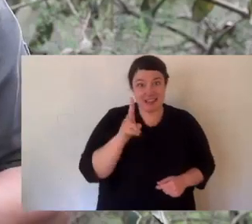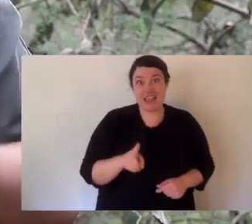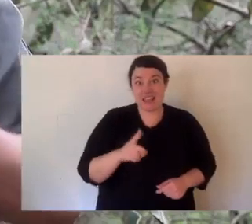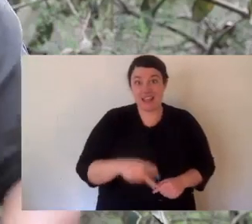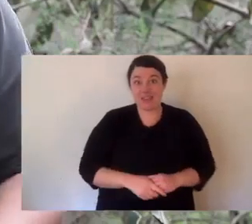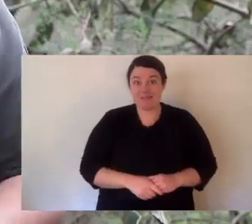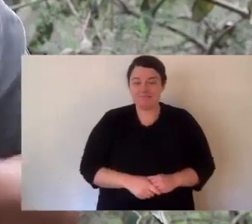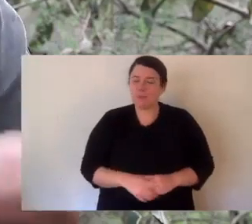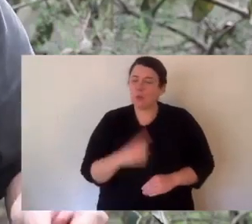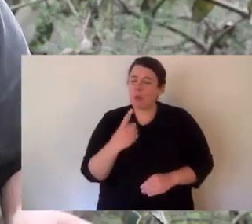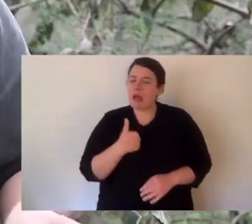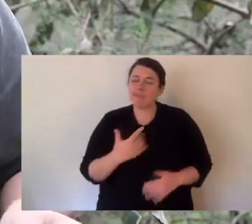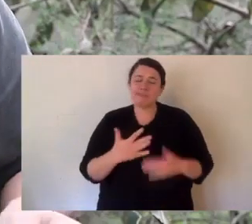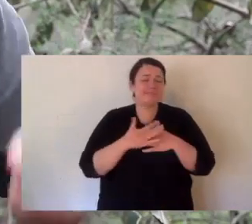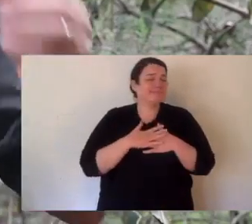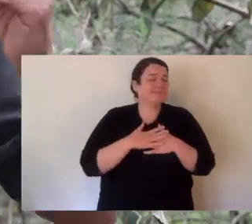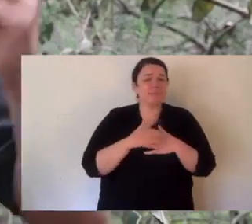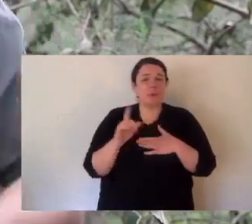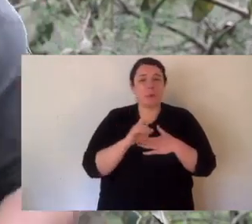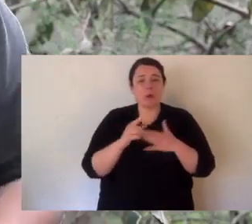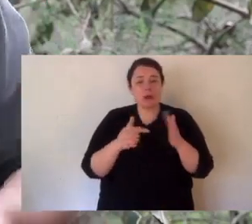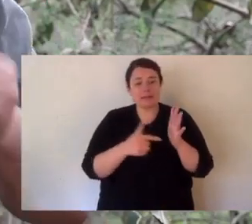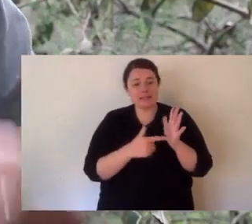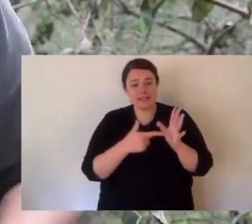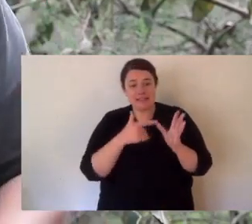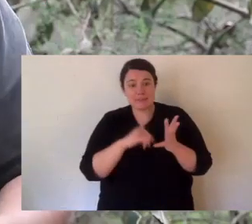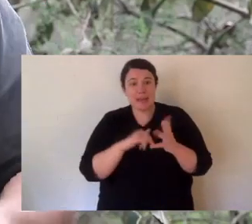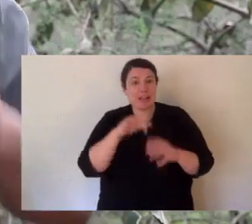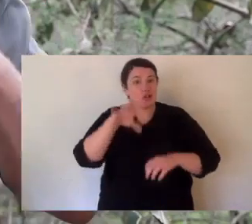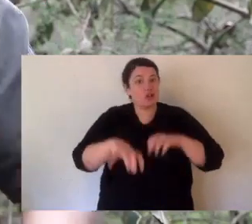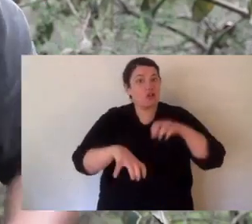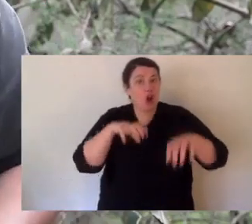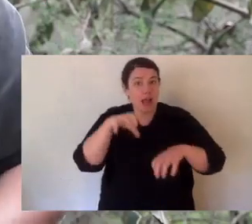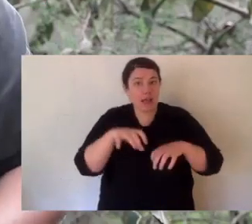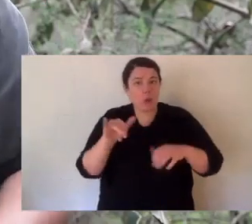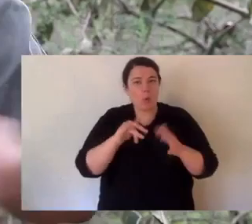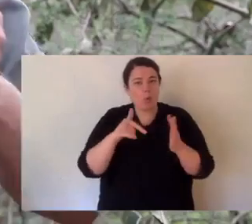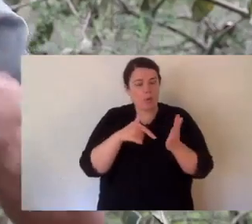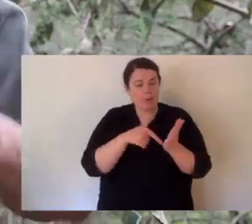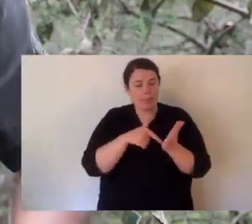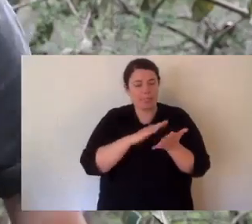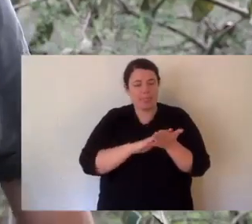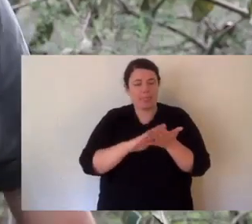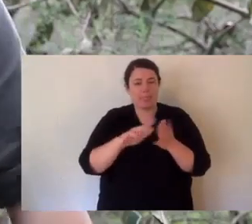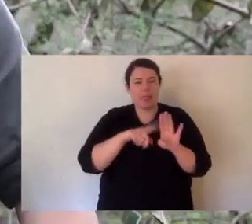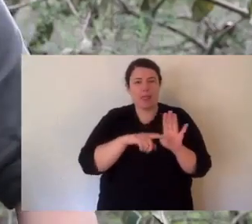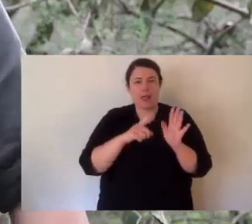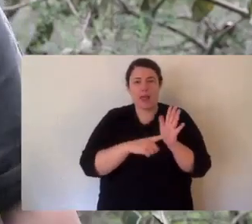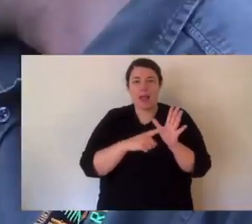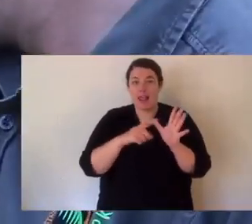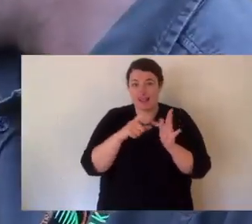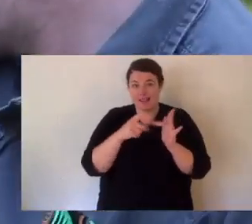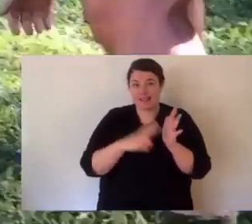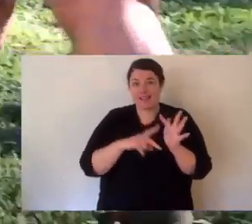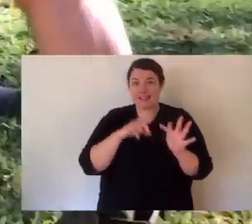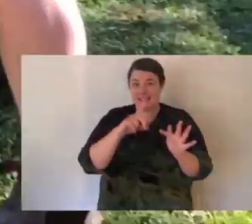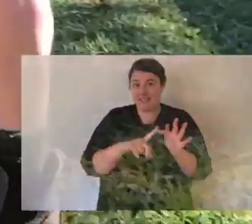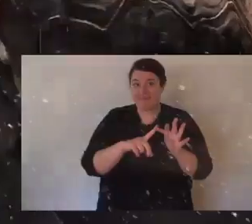Now one that I'm really passionate about is the Tasmanian tiger or thylacine and that's what I'm talking about today.